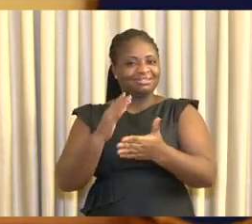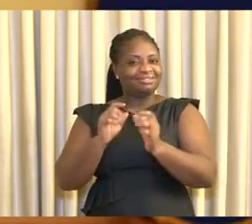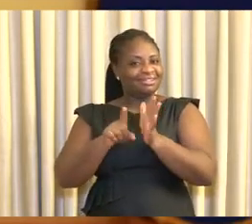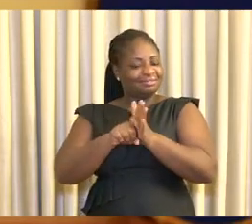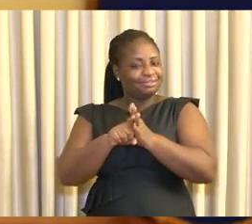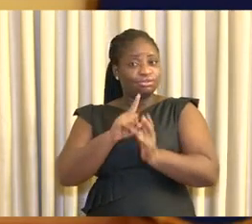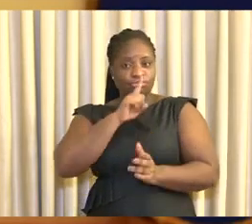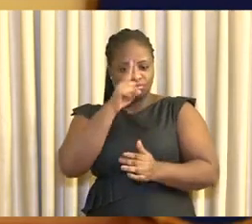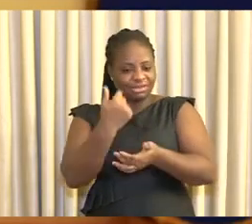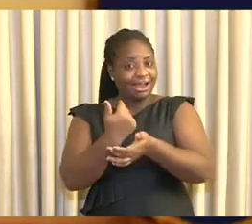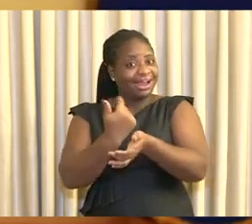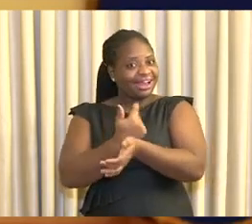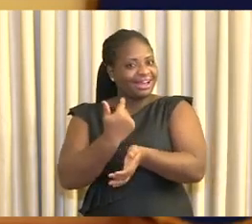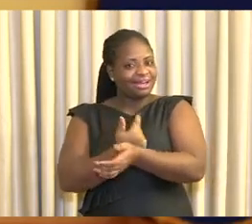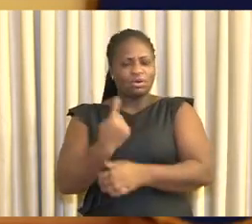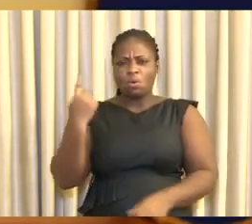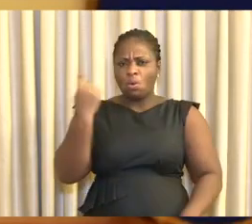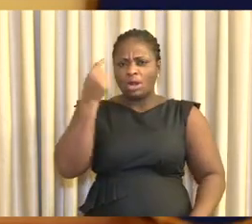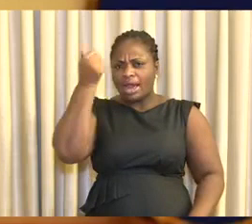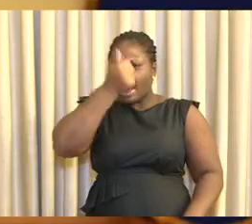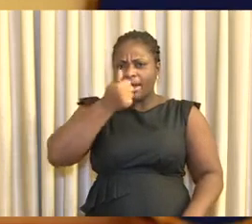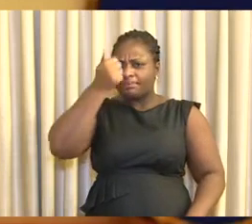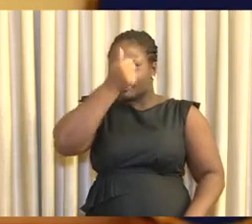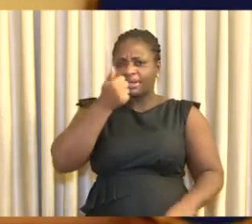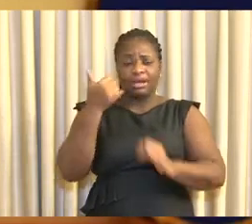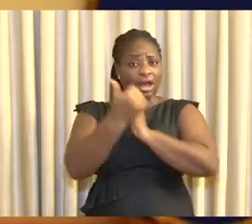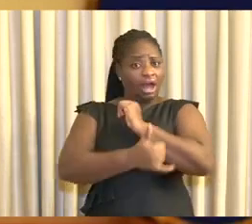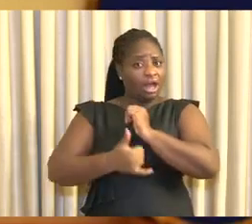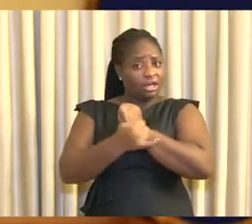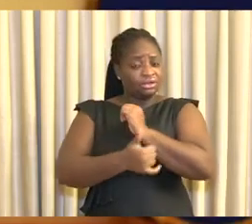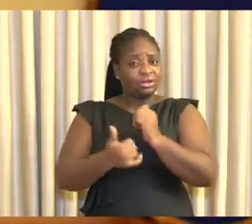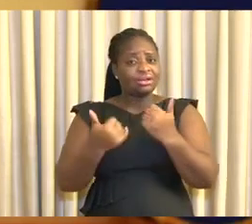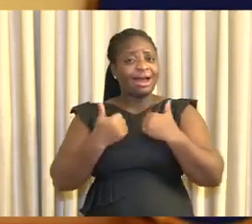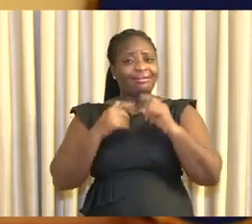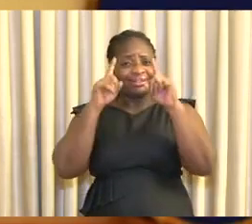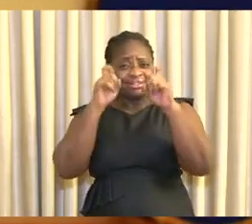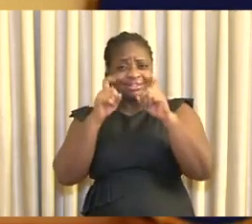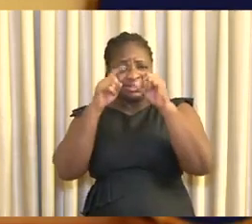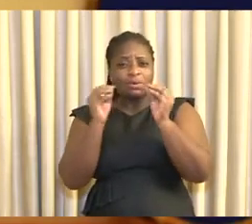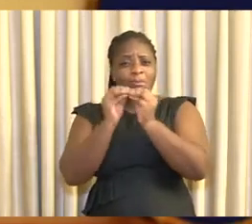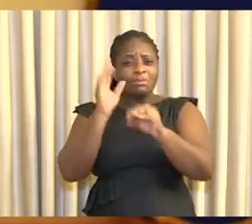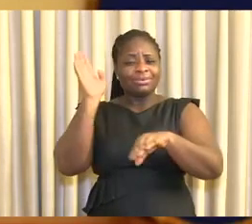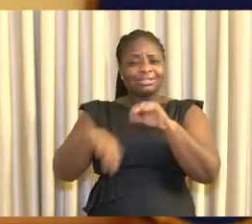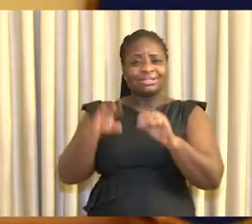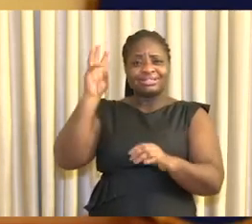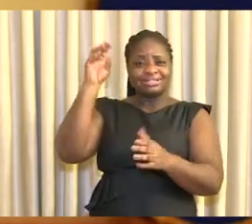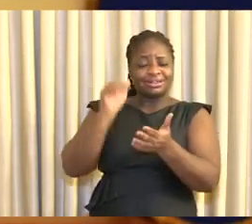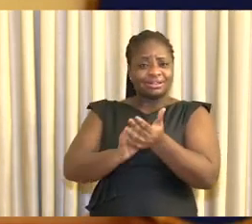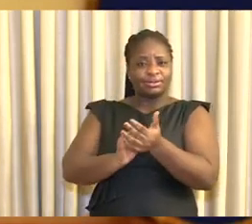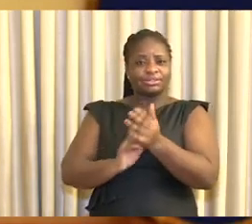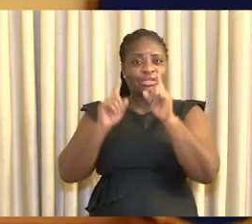Indeed, Ghana is the only other country in Africa to have conducted more than 60,000 tests,